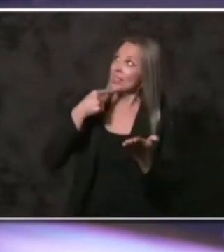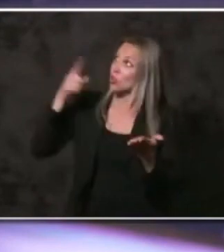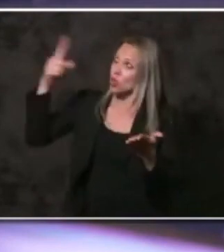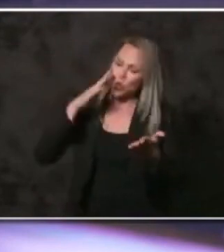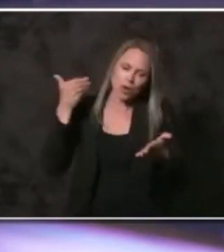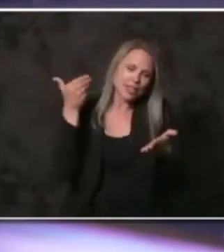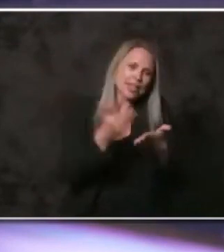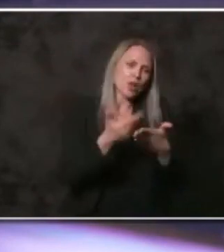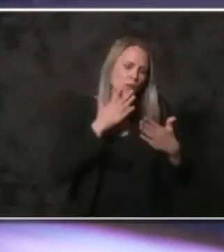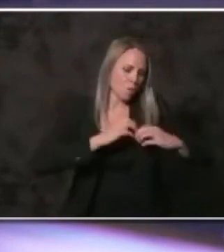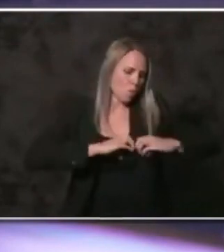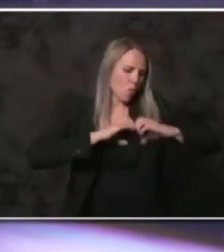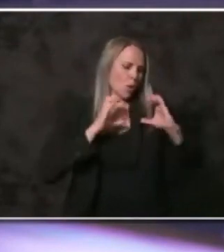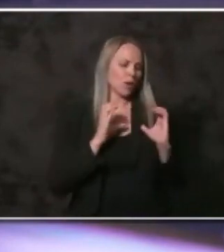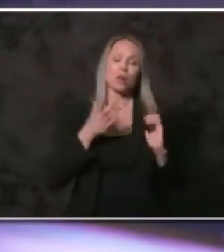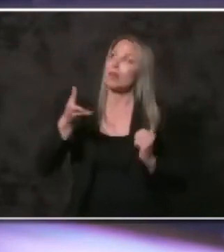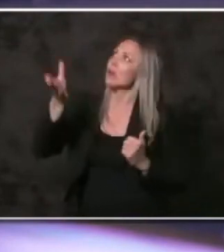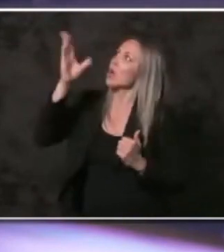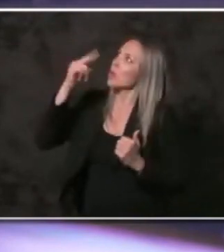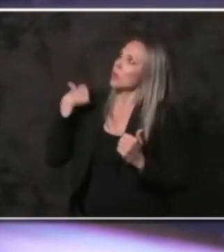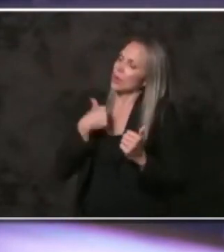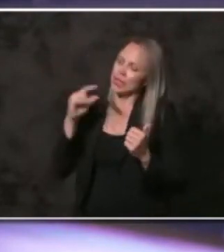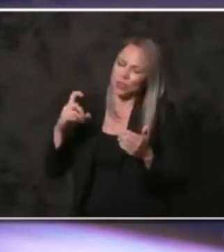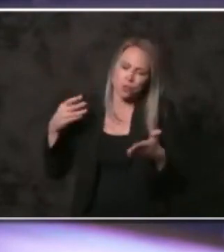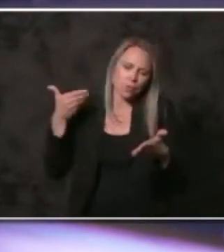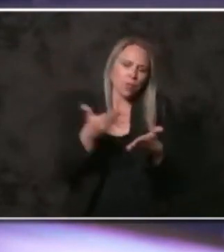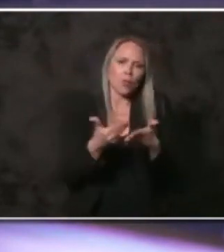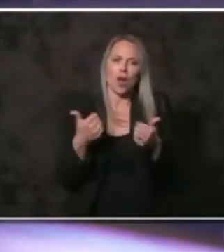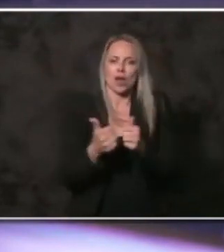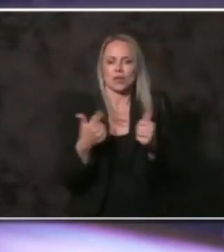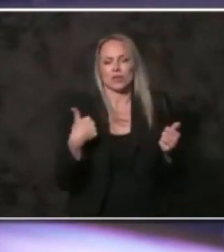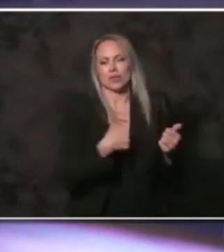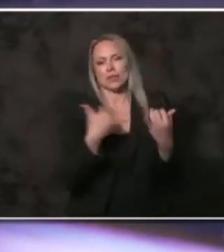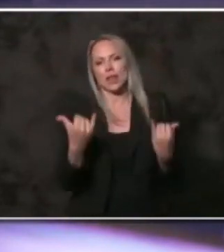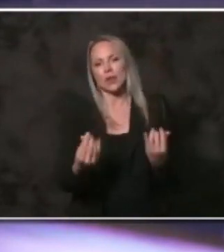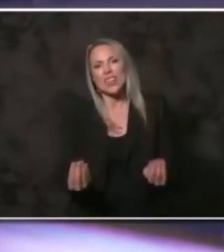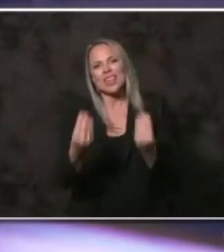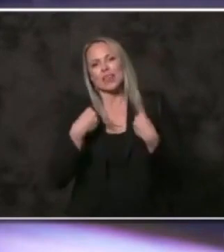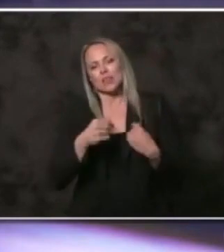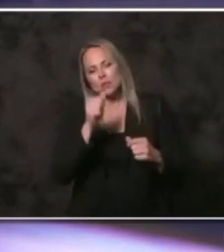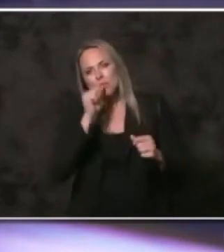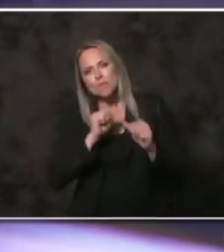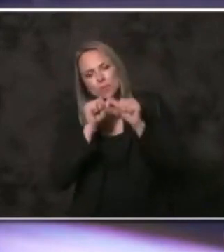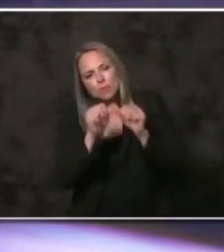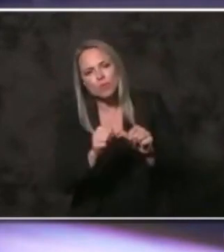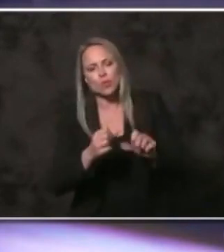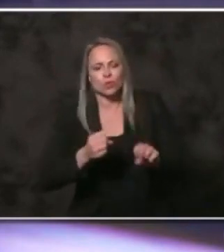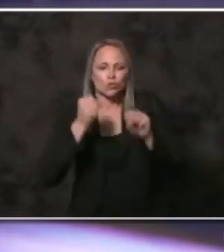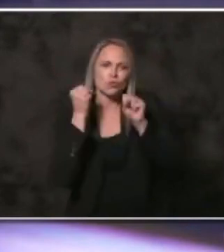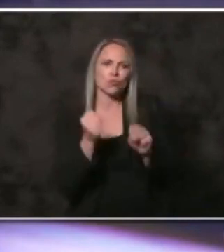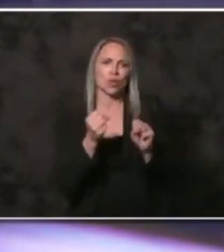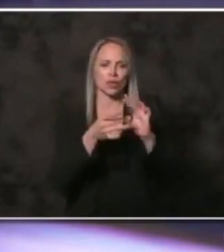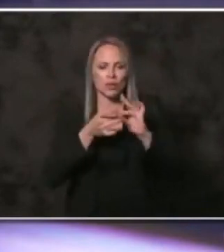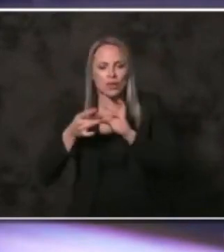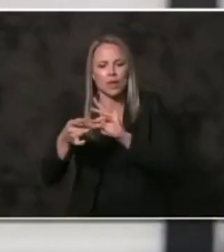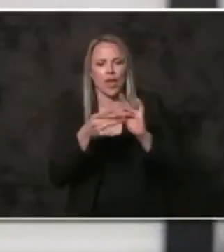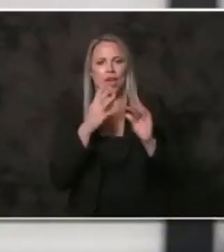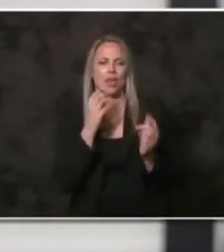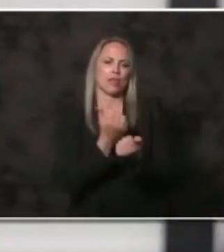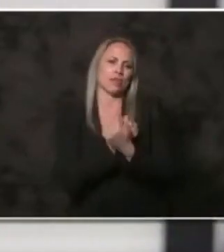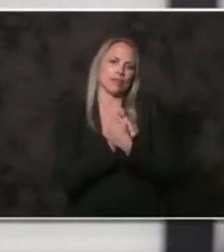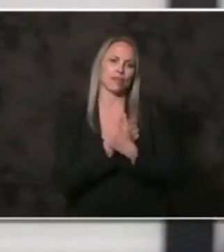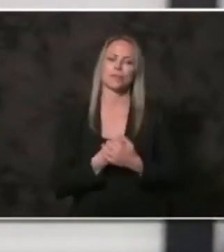and God, we need you near us now. Give us resilience, strength, connection, and love.